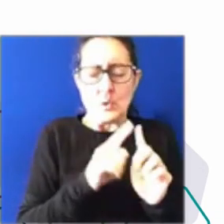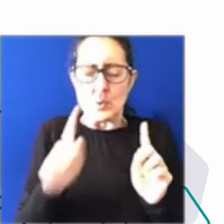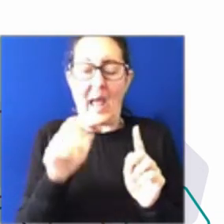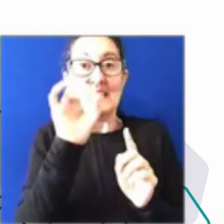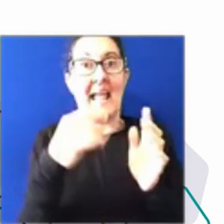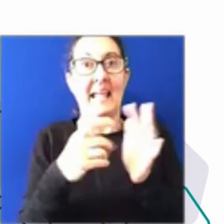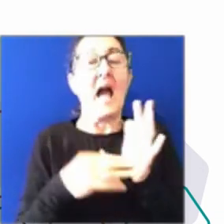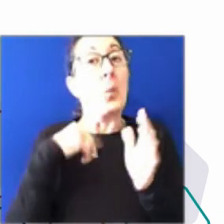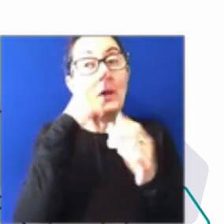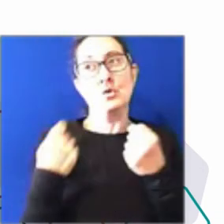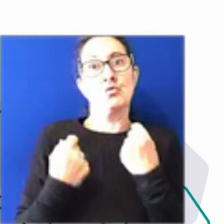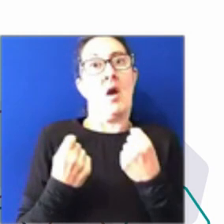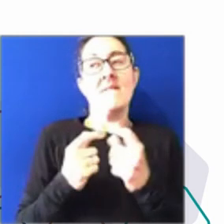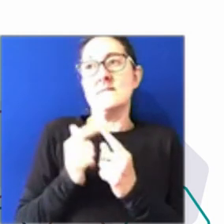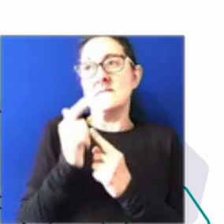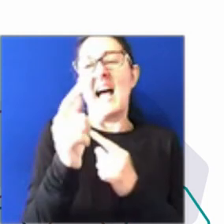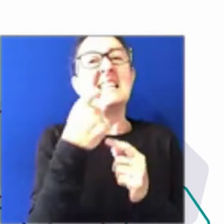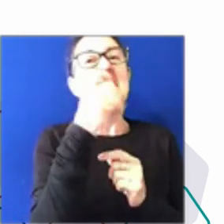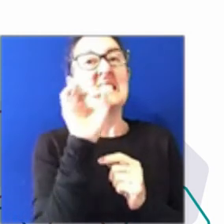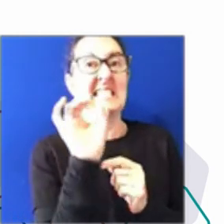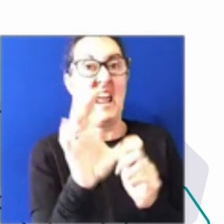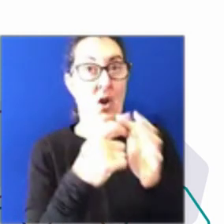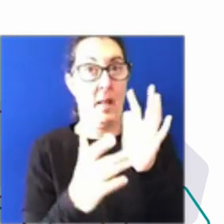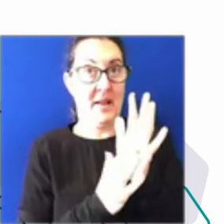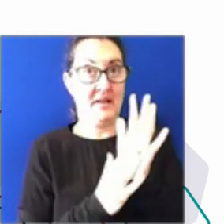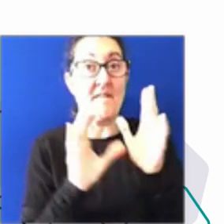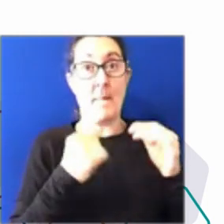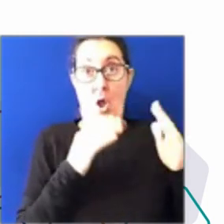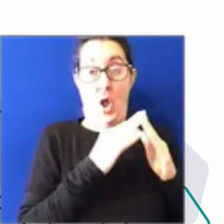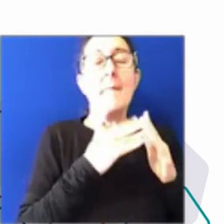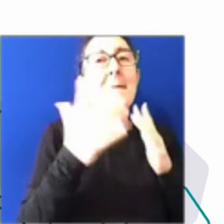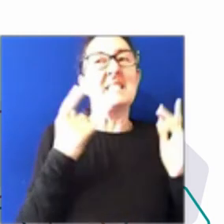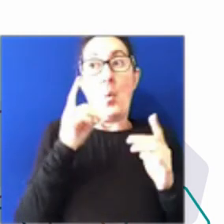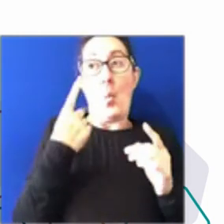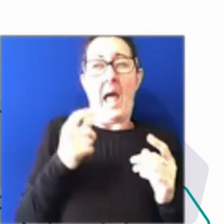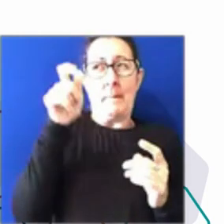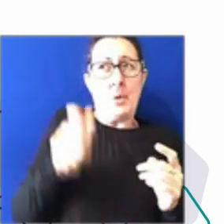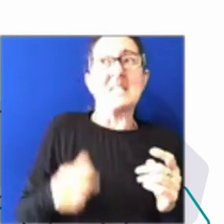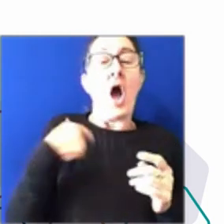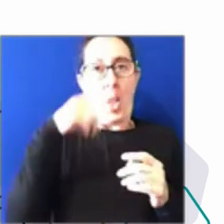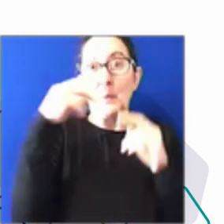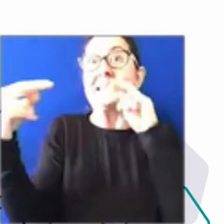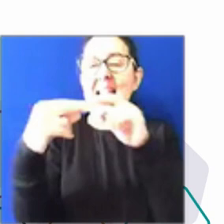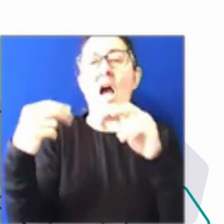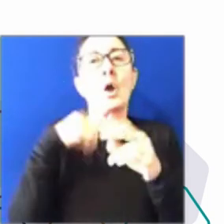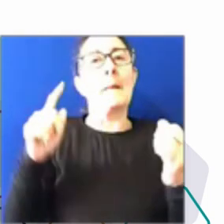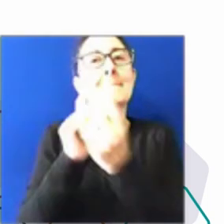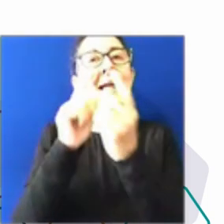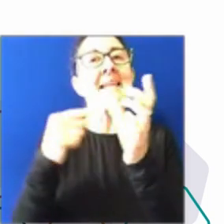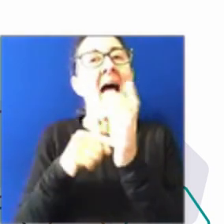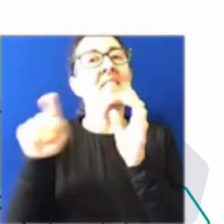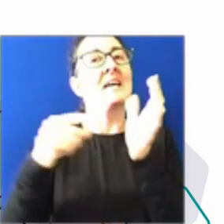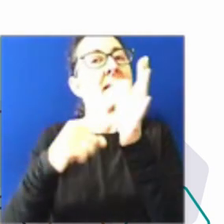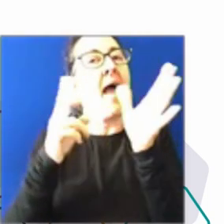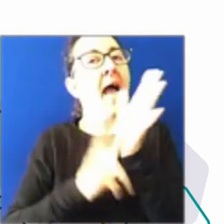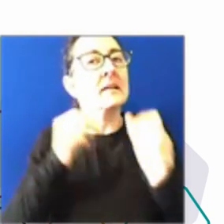from our home. And this meant there was a particular friend that I could see because I could meet them at the tan and we could do a run or a walk around the tan